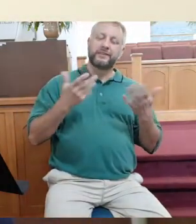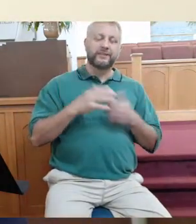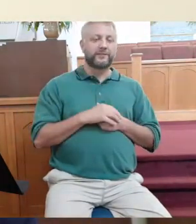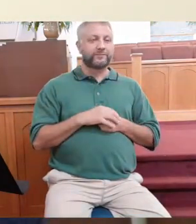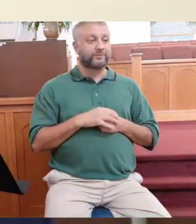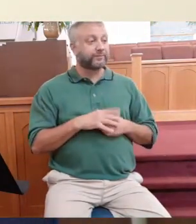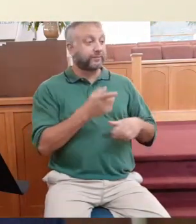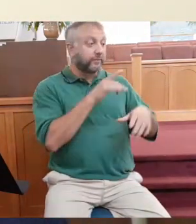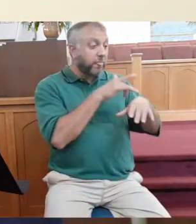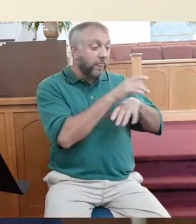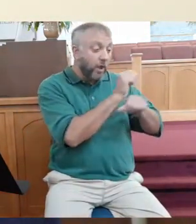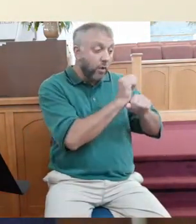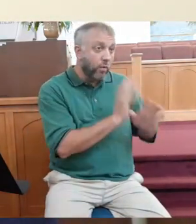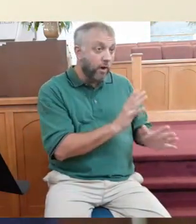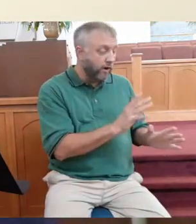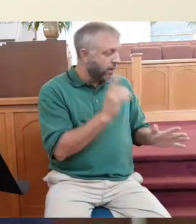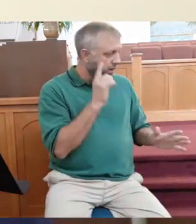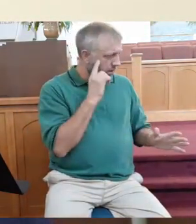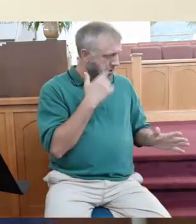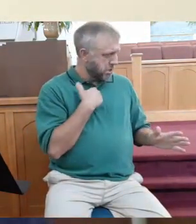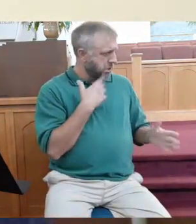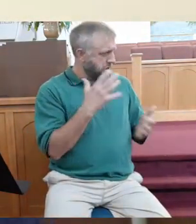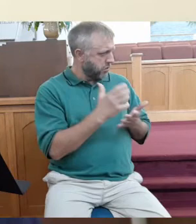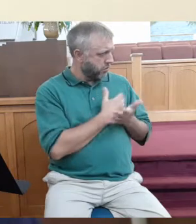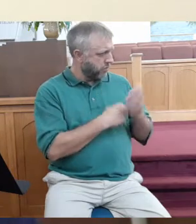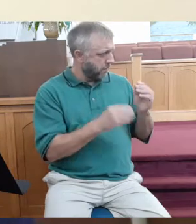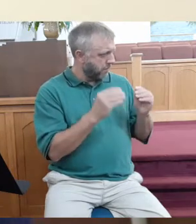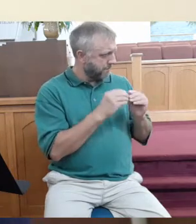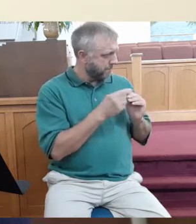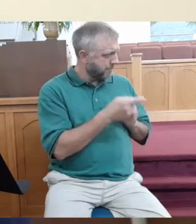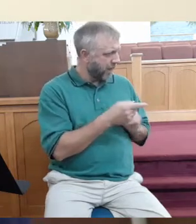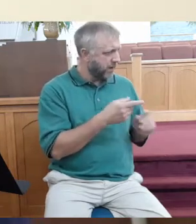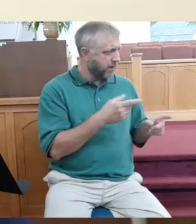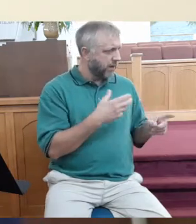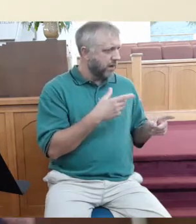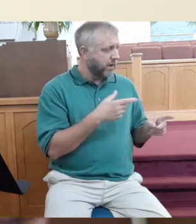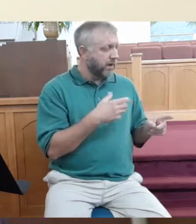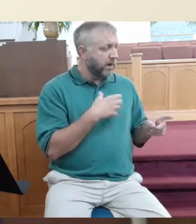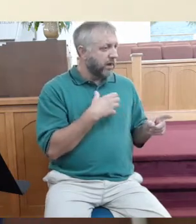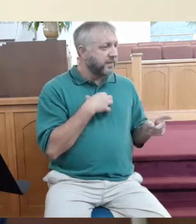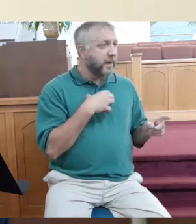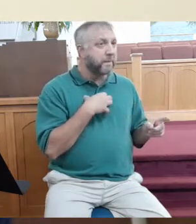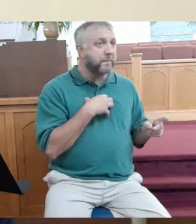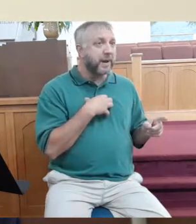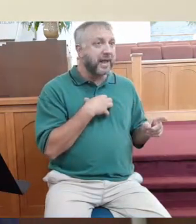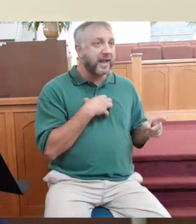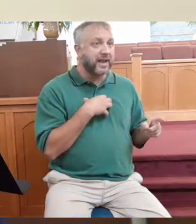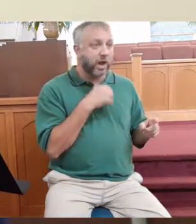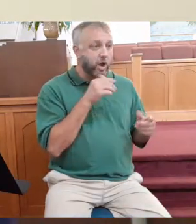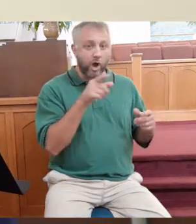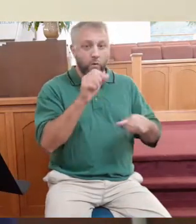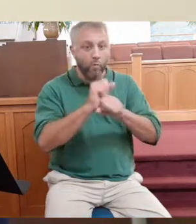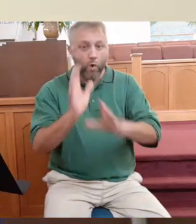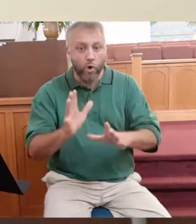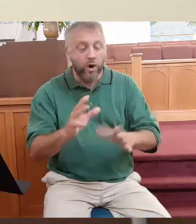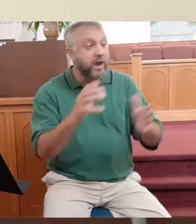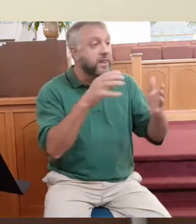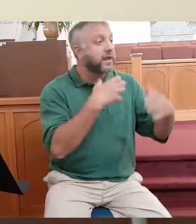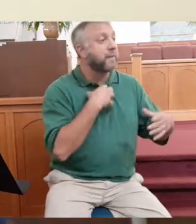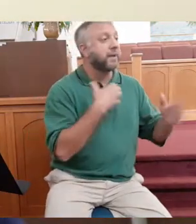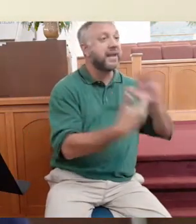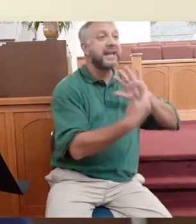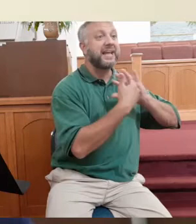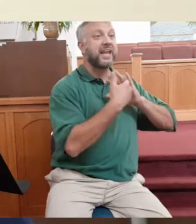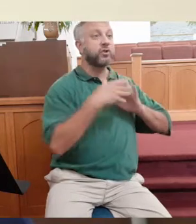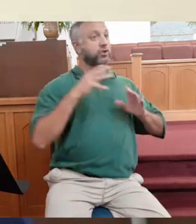The early workers here thought they deserved more. As a matter of fact, it says they complained. Did you notice who they complained to? Not the other workers. They complained to the